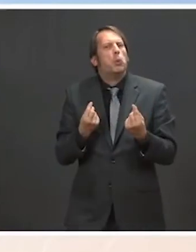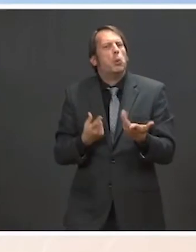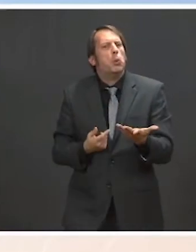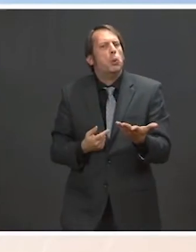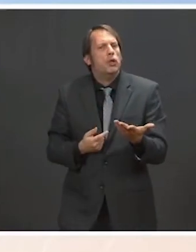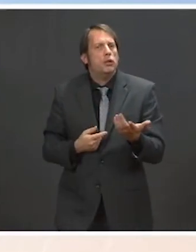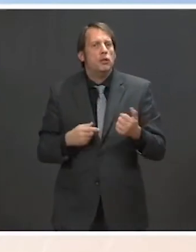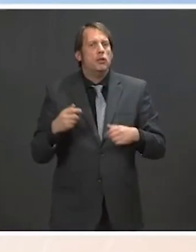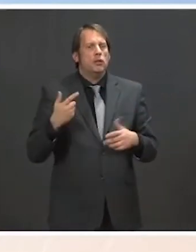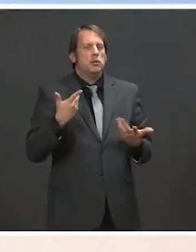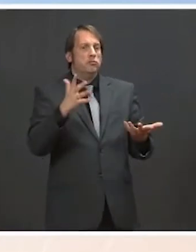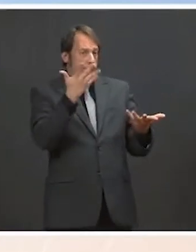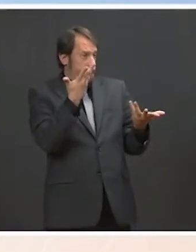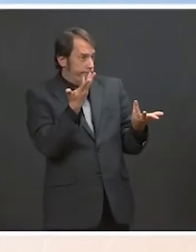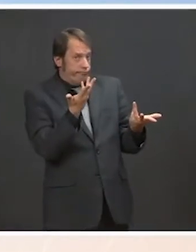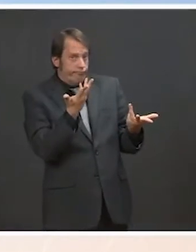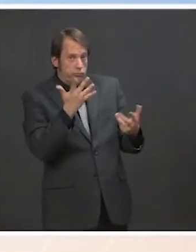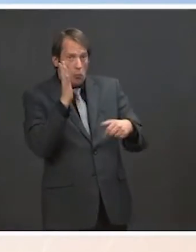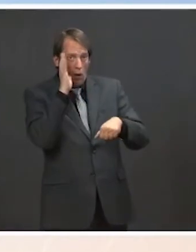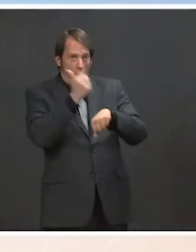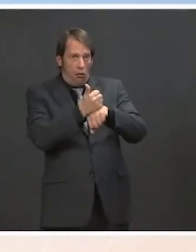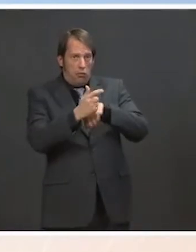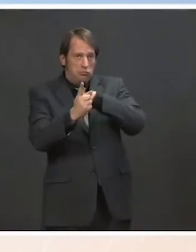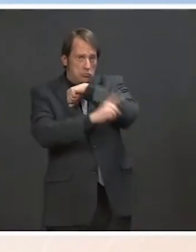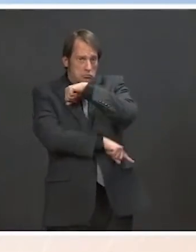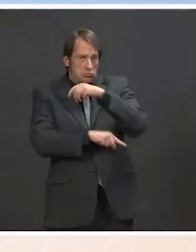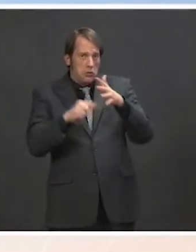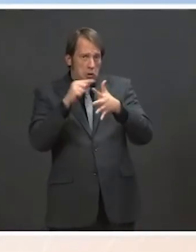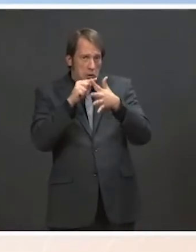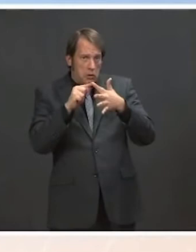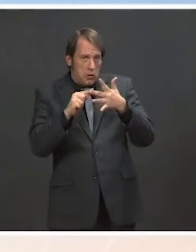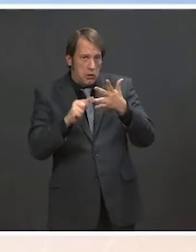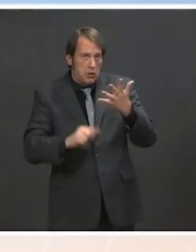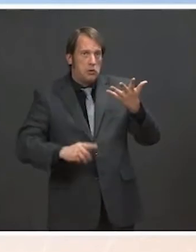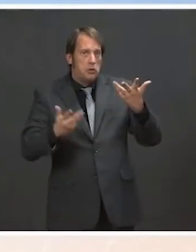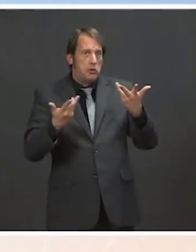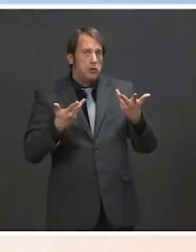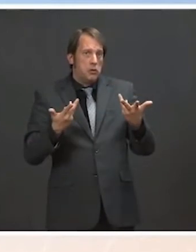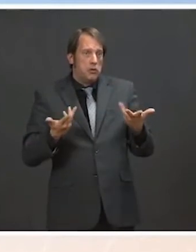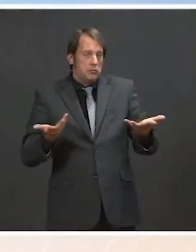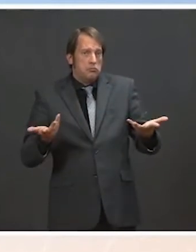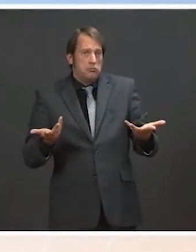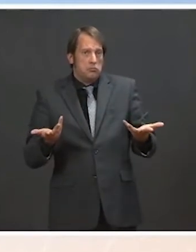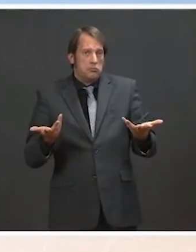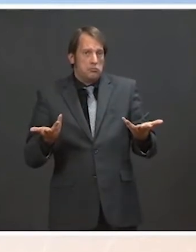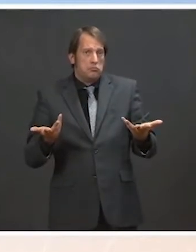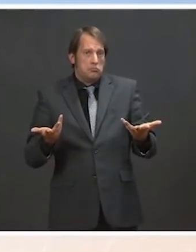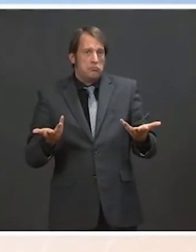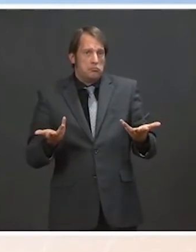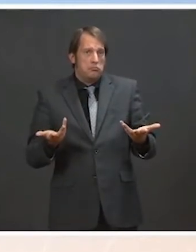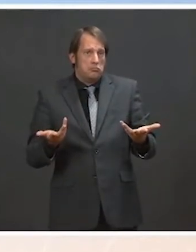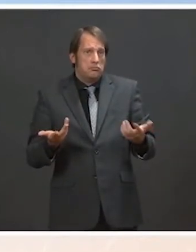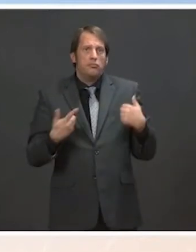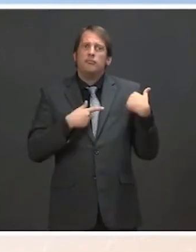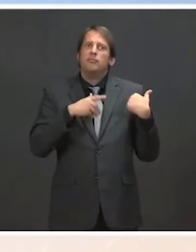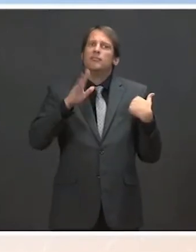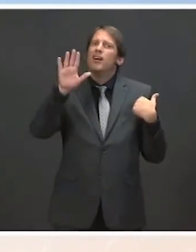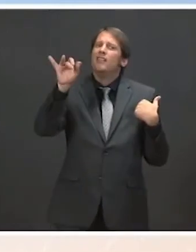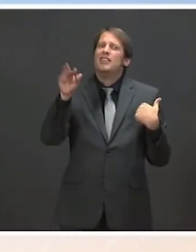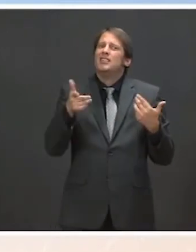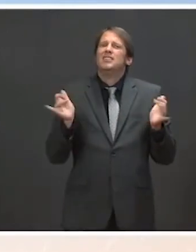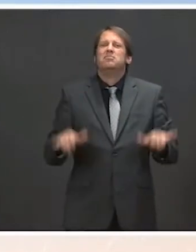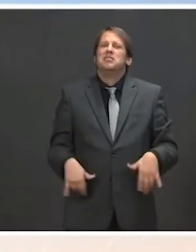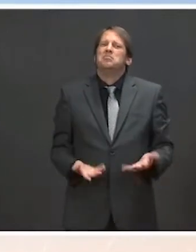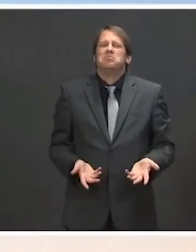revisited and are further sanctions possible? I mean, they've given no indication that they would change the approach. In fact, they have more or less doubled down that they're doing